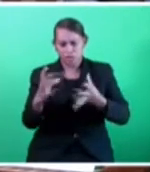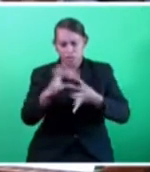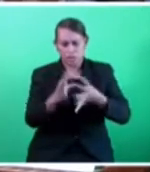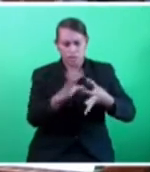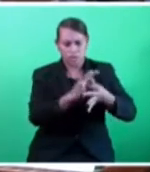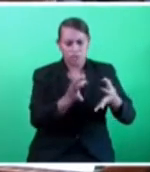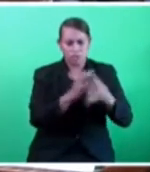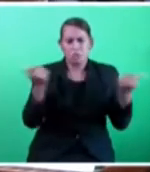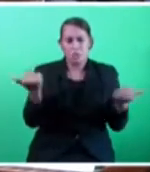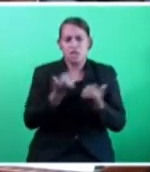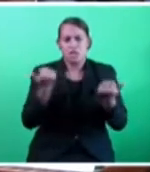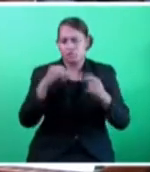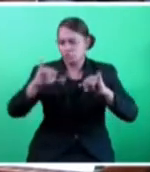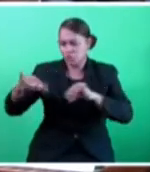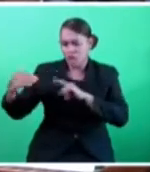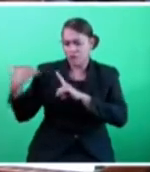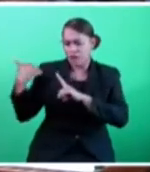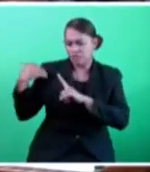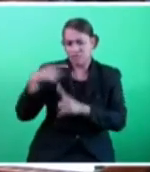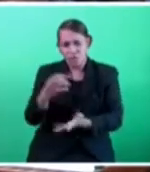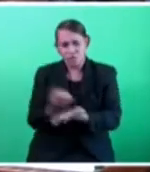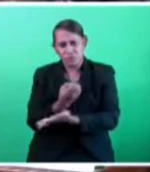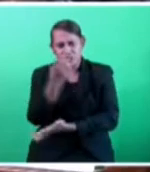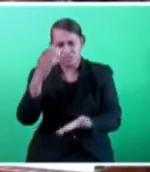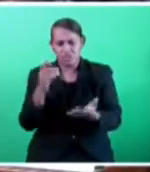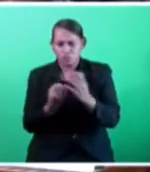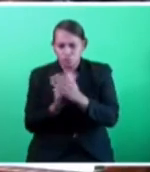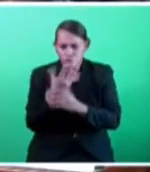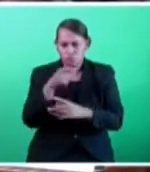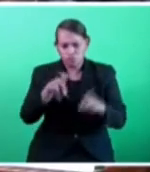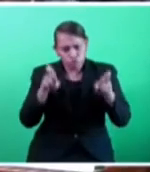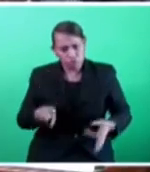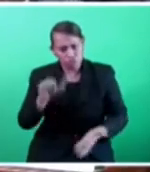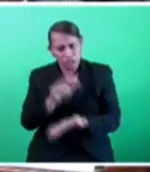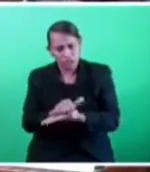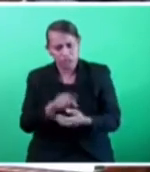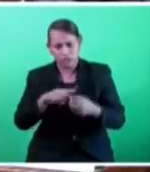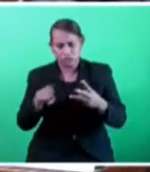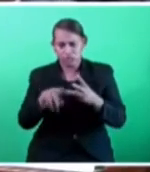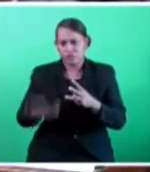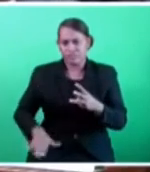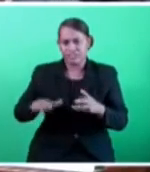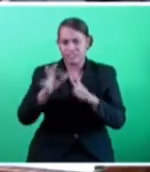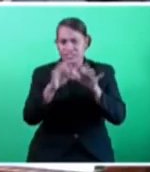such as economic growth, human rights, and poverty reduction.